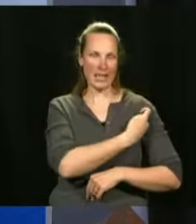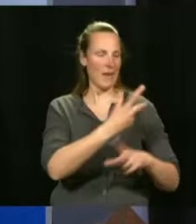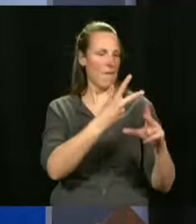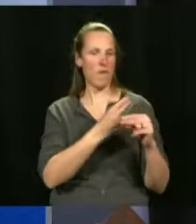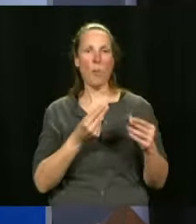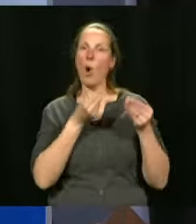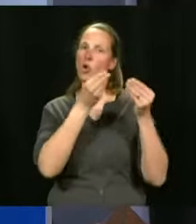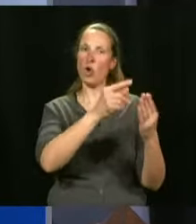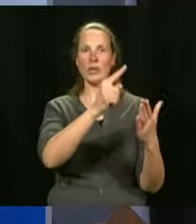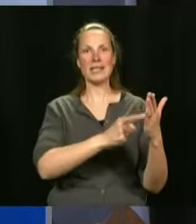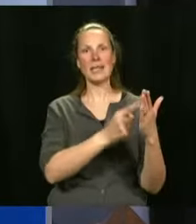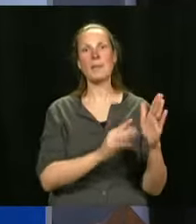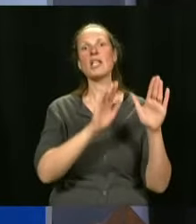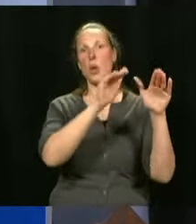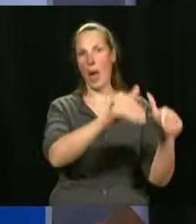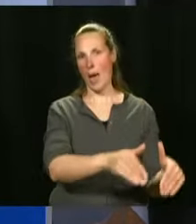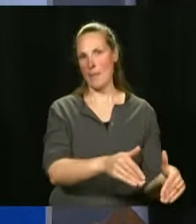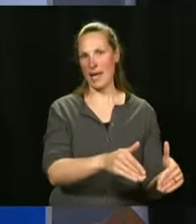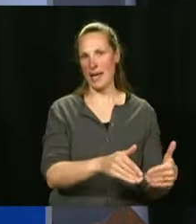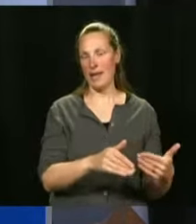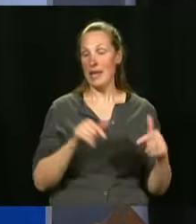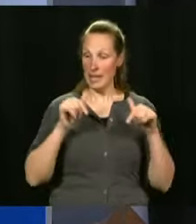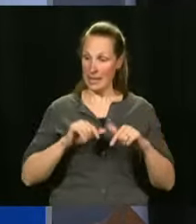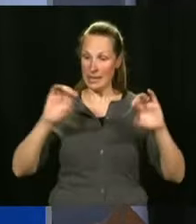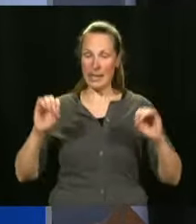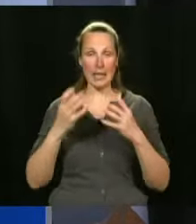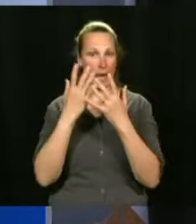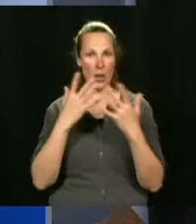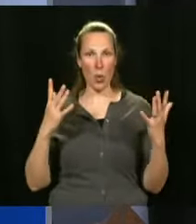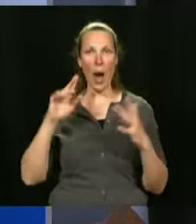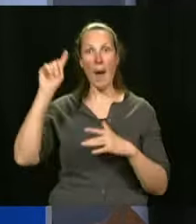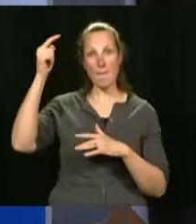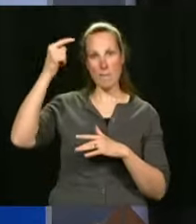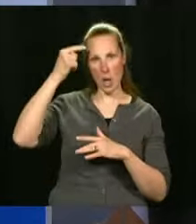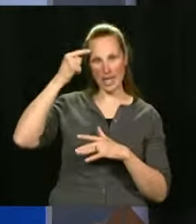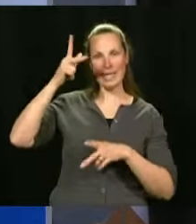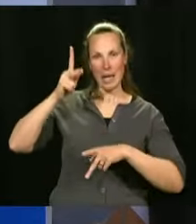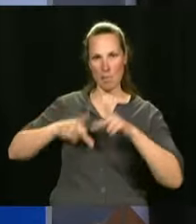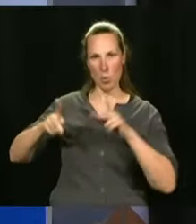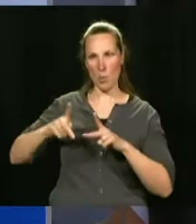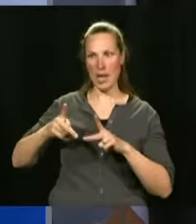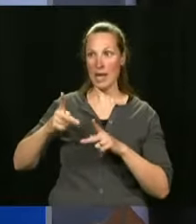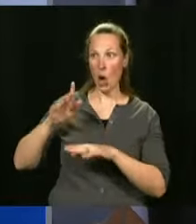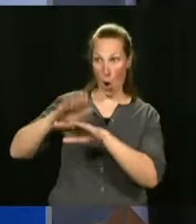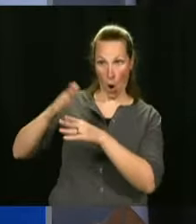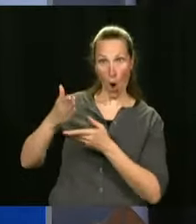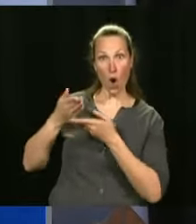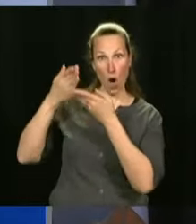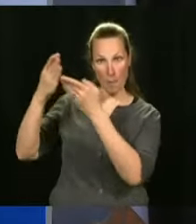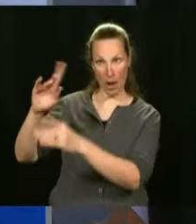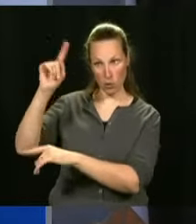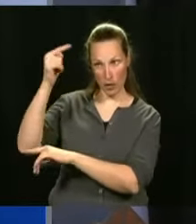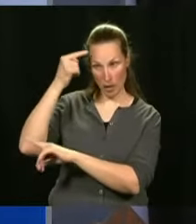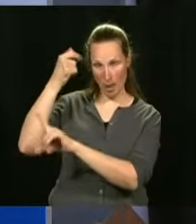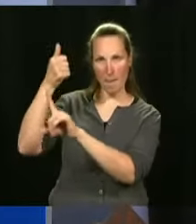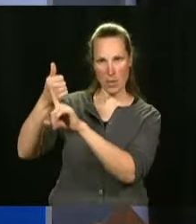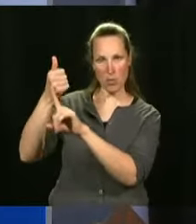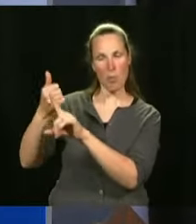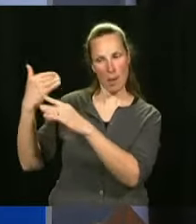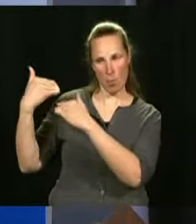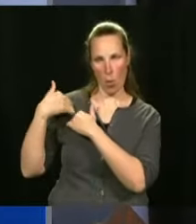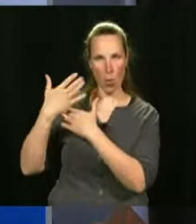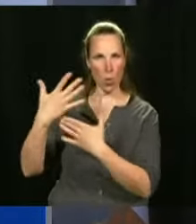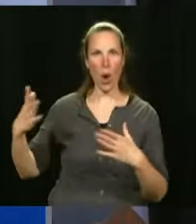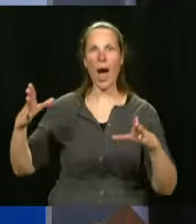of our role. We do public policy and it's up to the government to adopt them. We make recommendations and it's up to the government to adopt them.